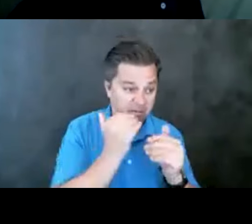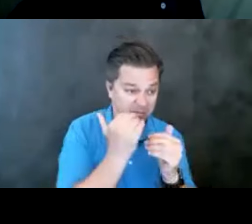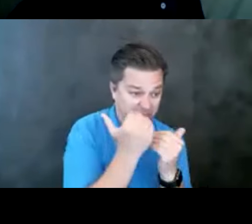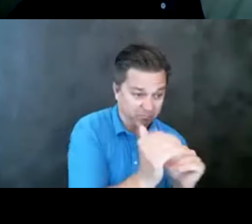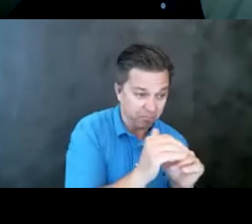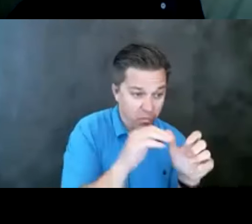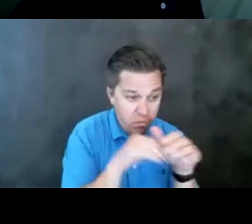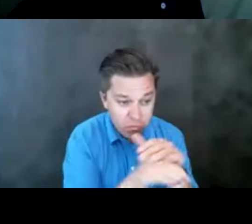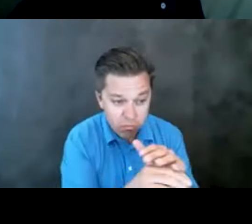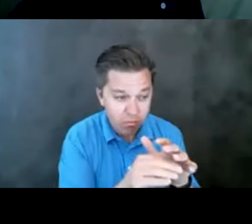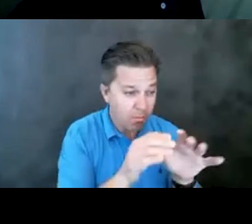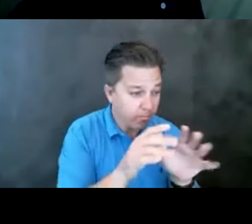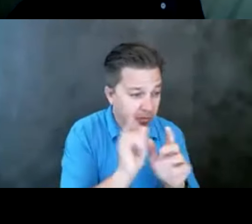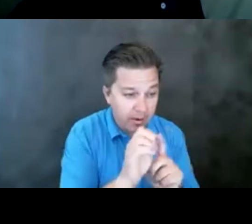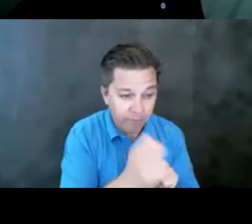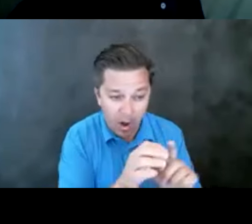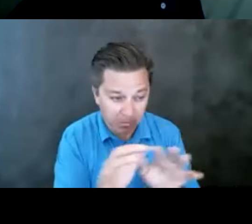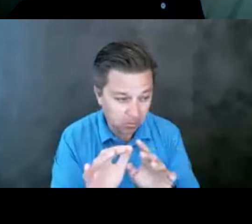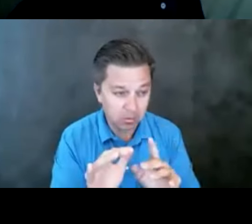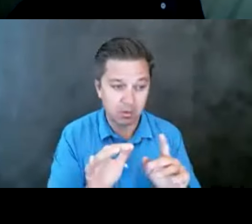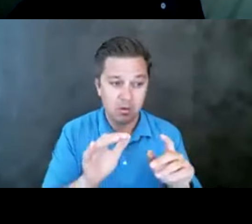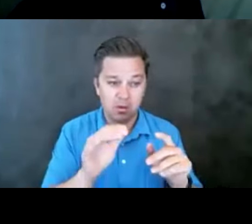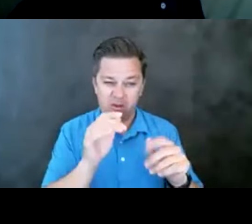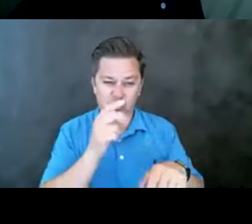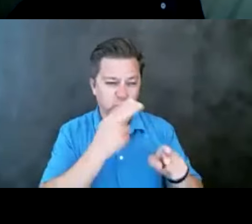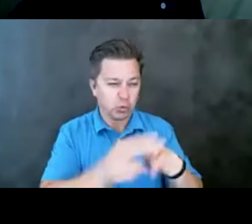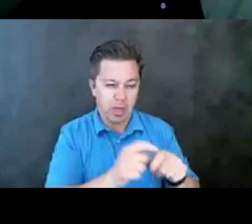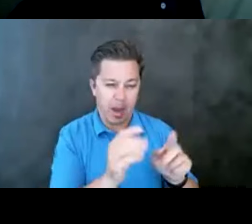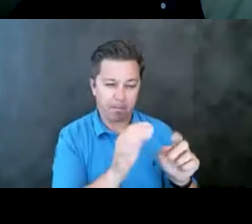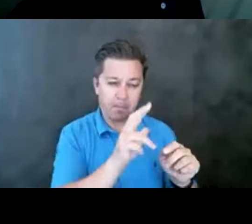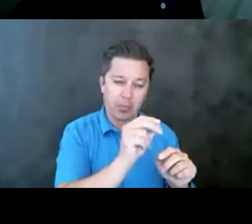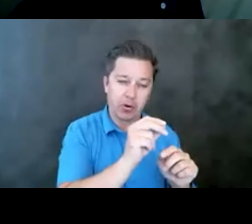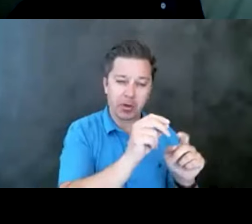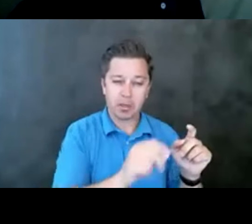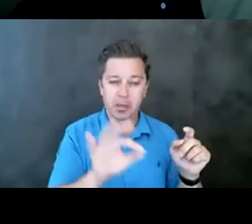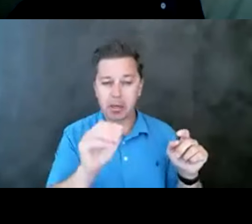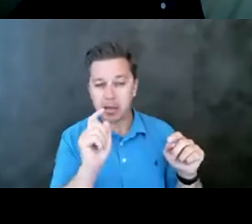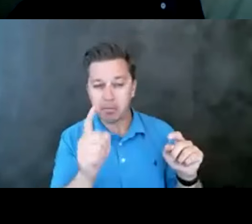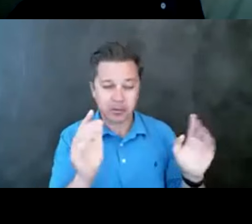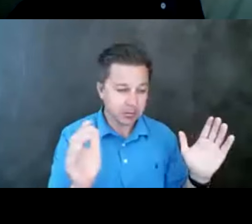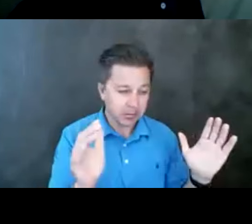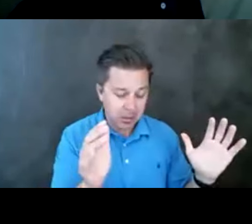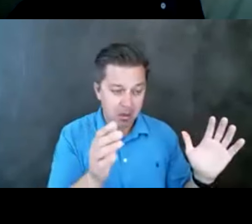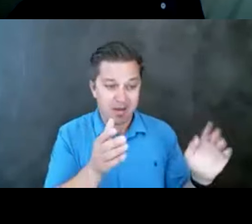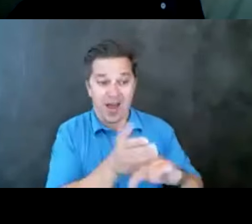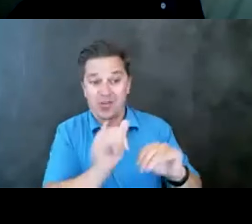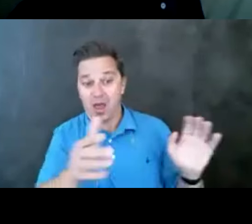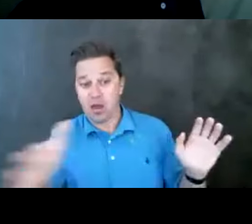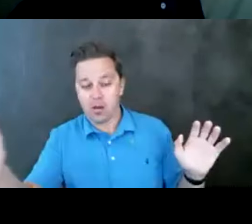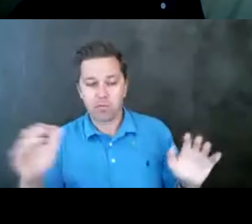to legal means in that environment. That window is likely going to slow down in a short period of time.